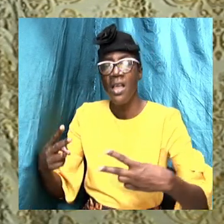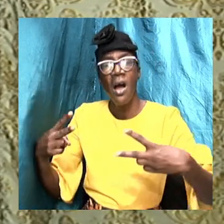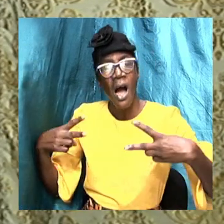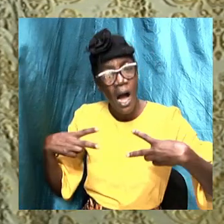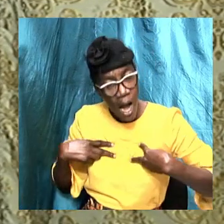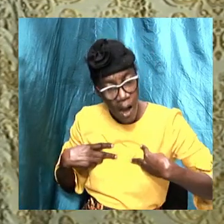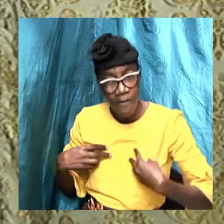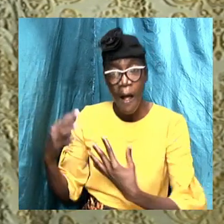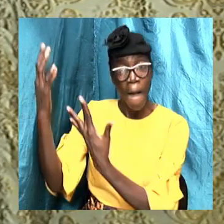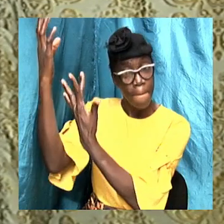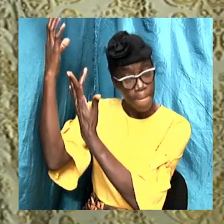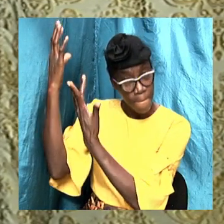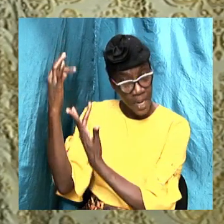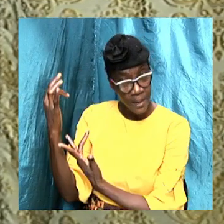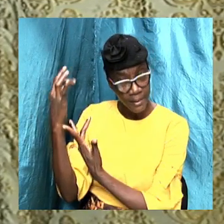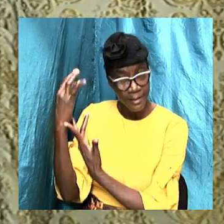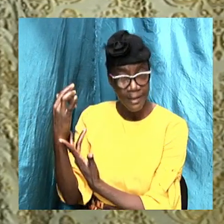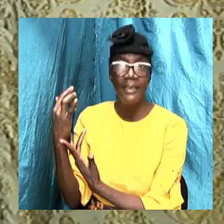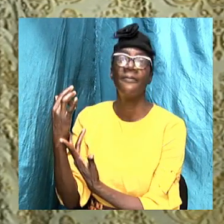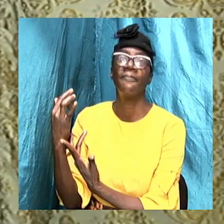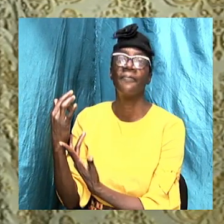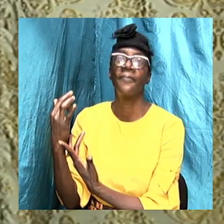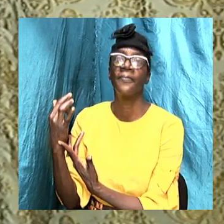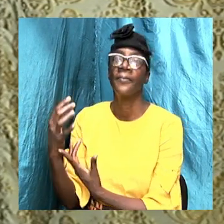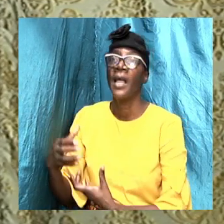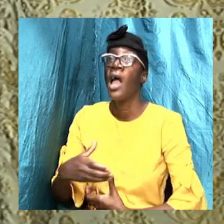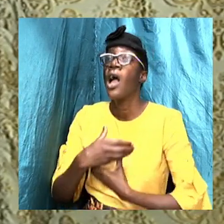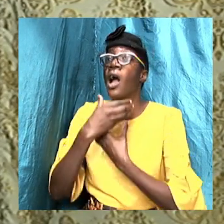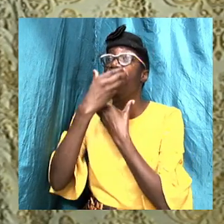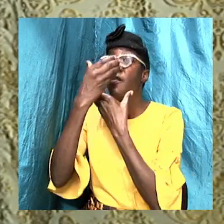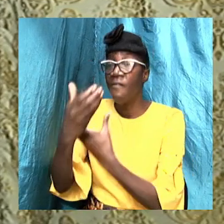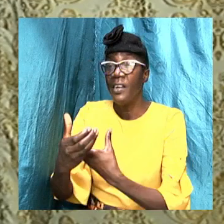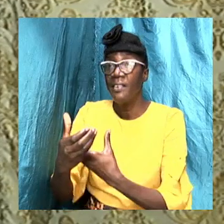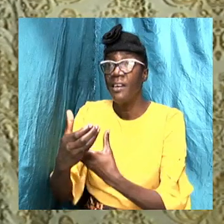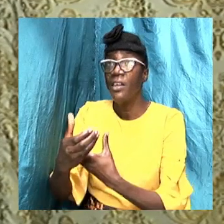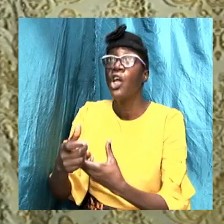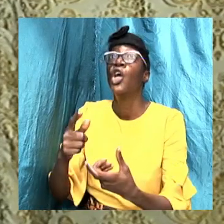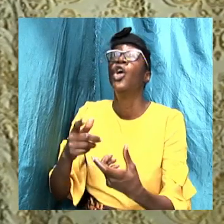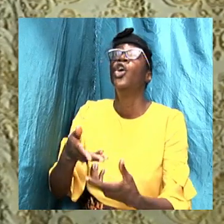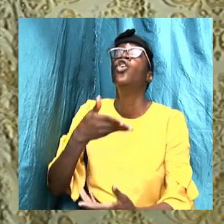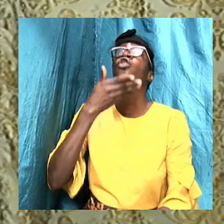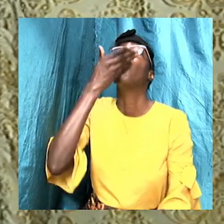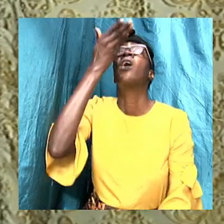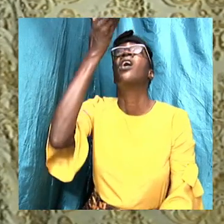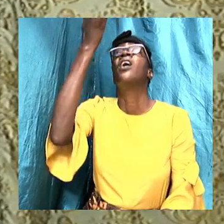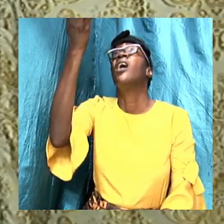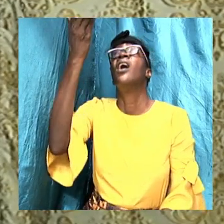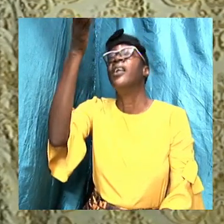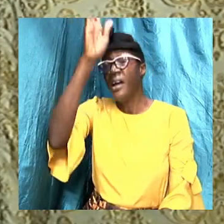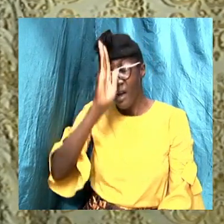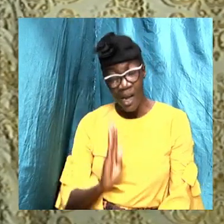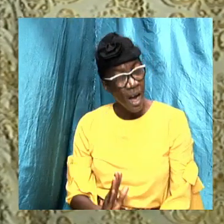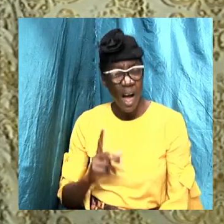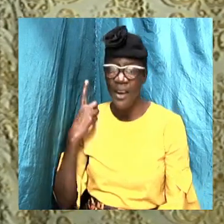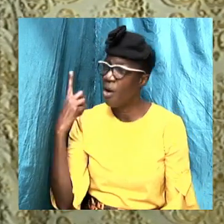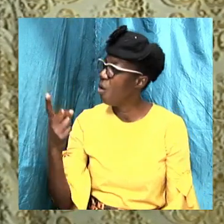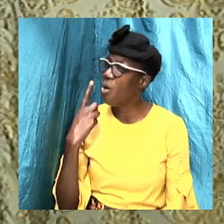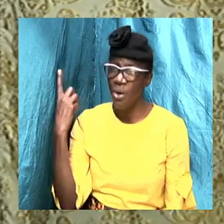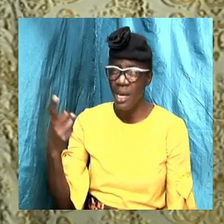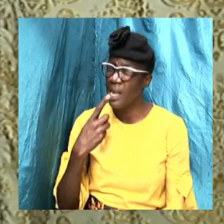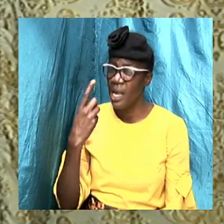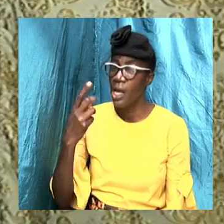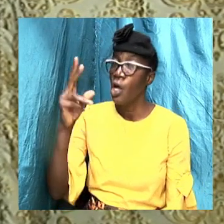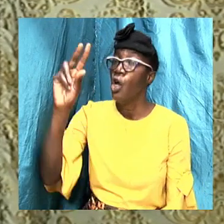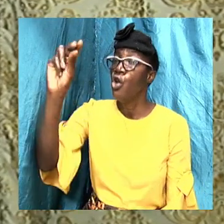mercy. Amen. So, confession is made directly to God and we made the point that, look here, there is no need for